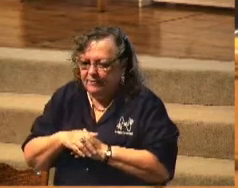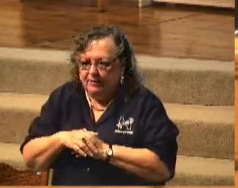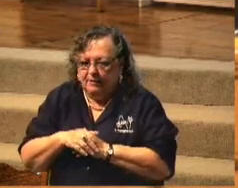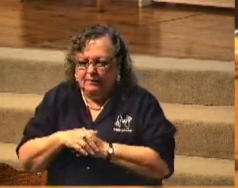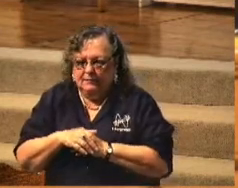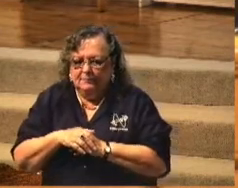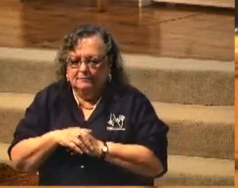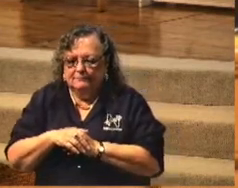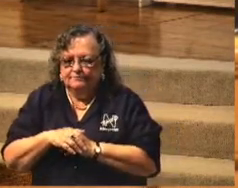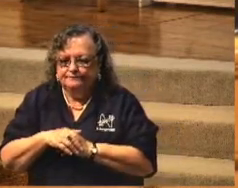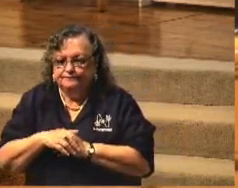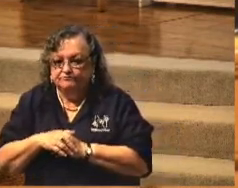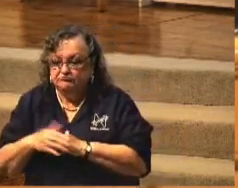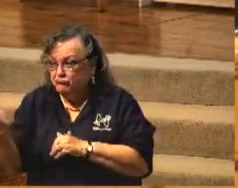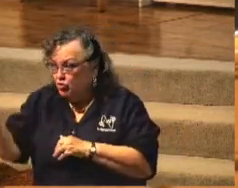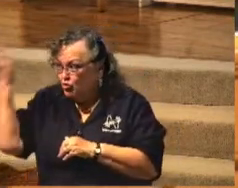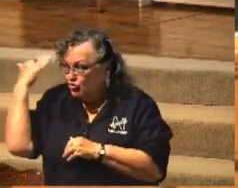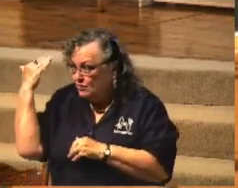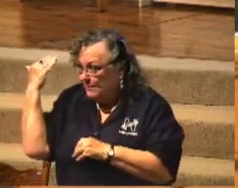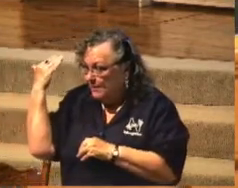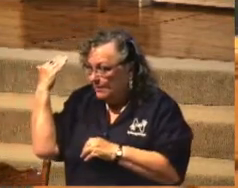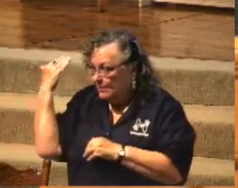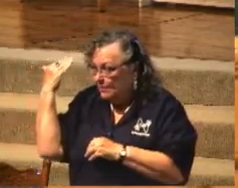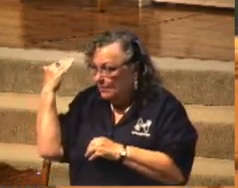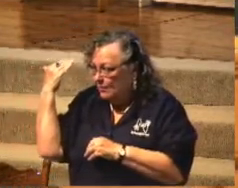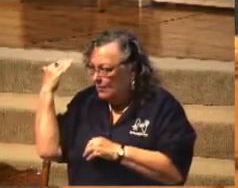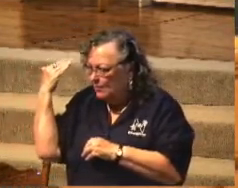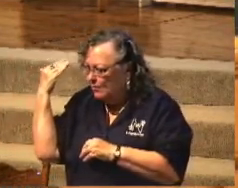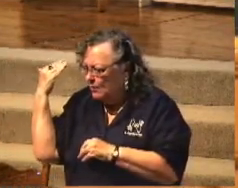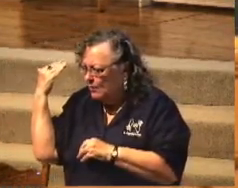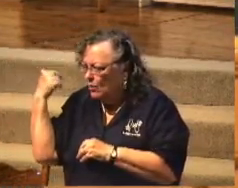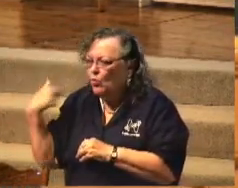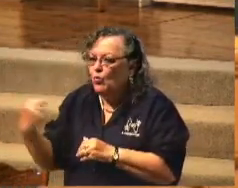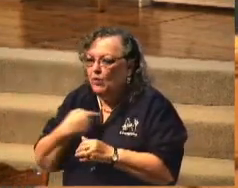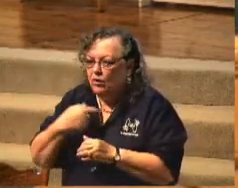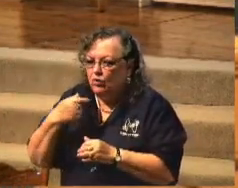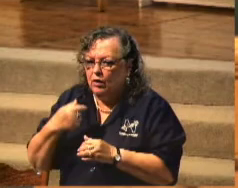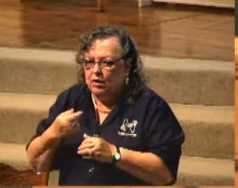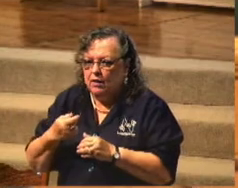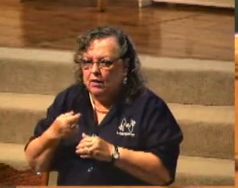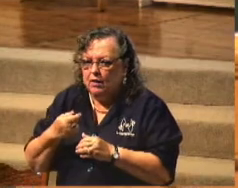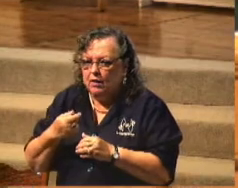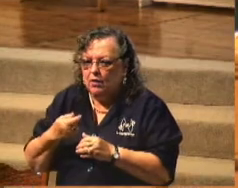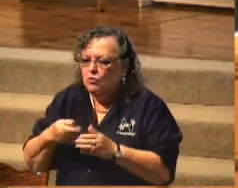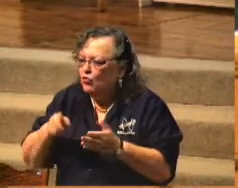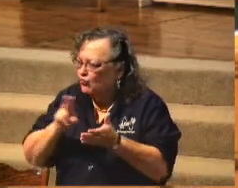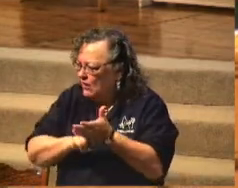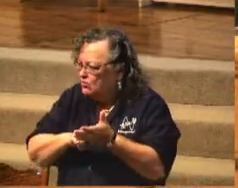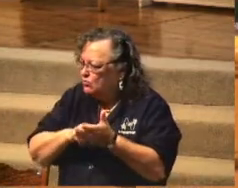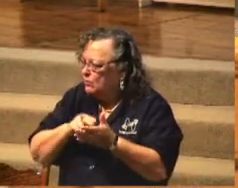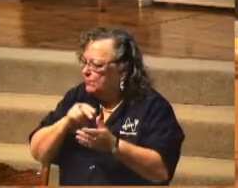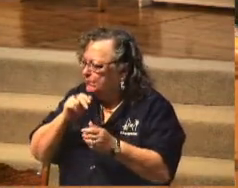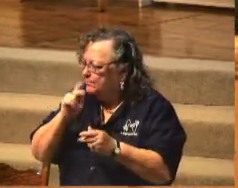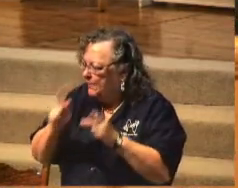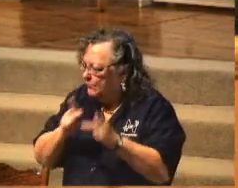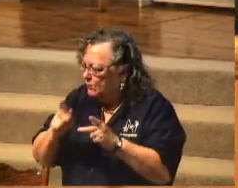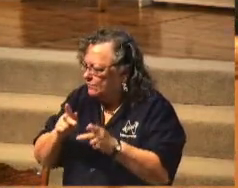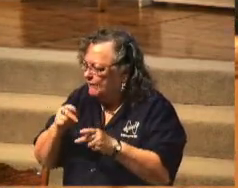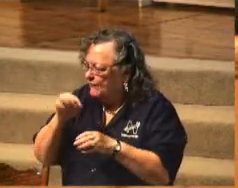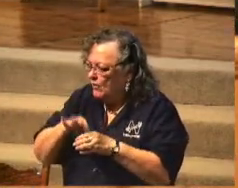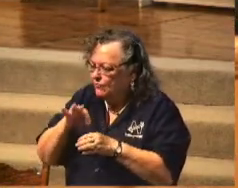But it used to be that we could register people to vote just by saying, hey, we'd like to have some registrations and things.